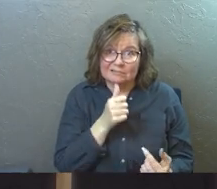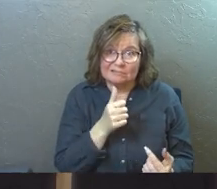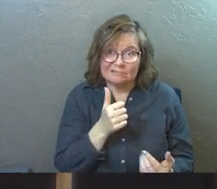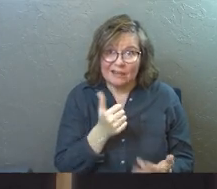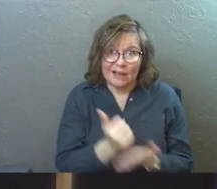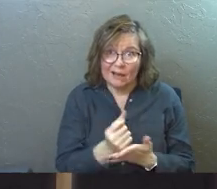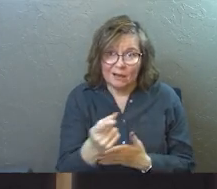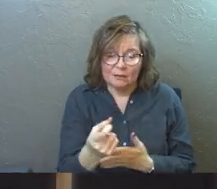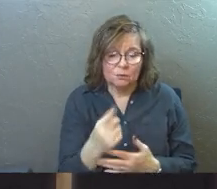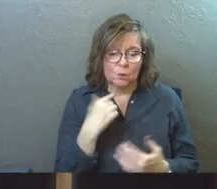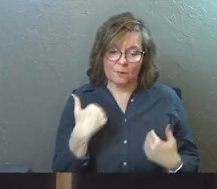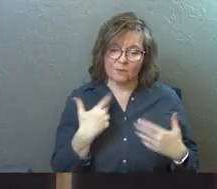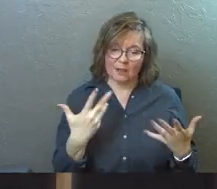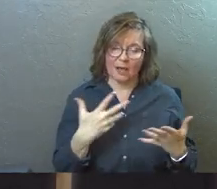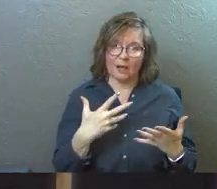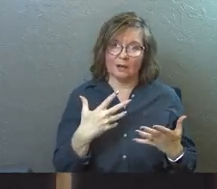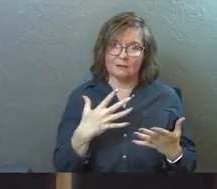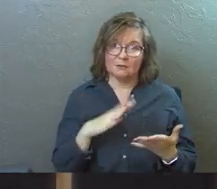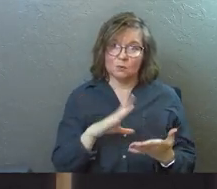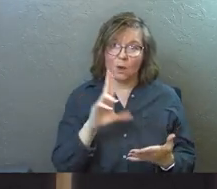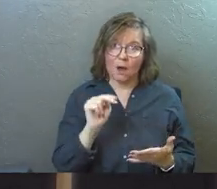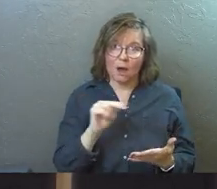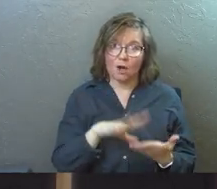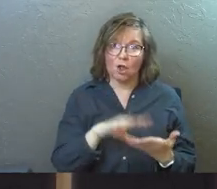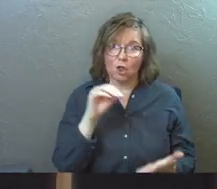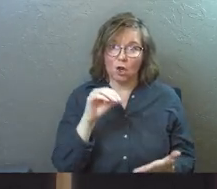You've got a lot of unlearning to